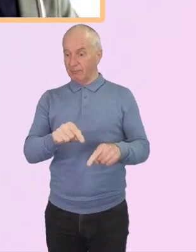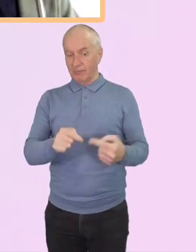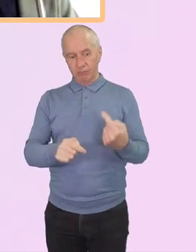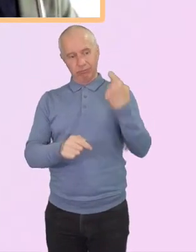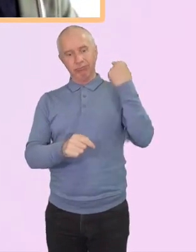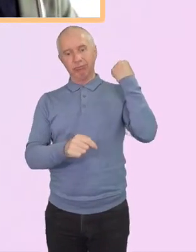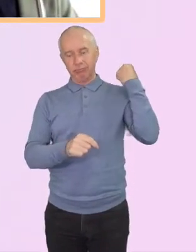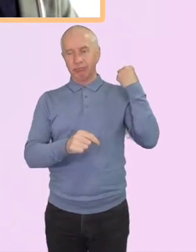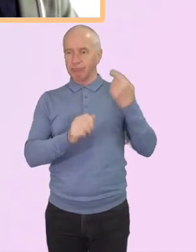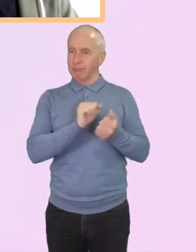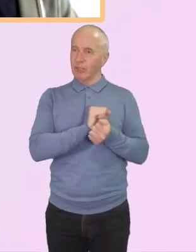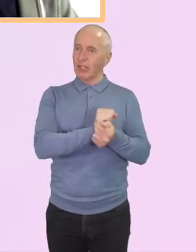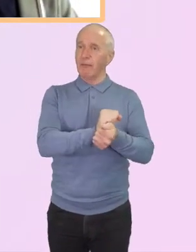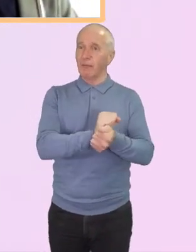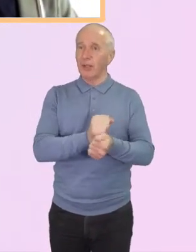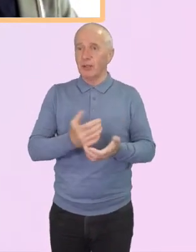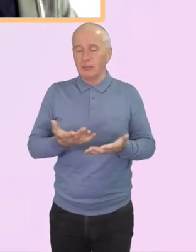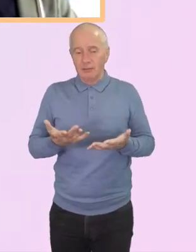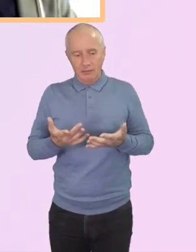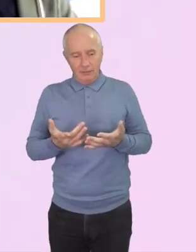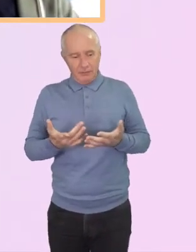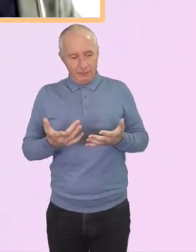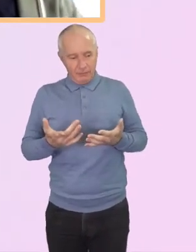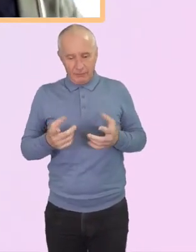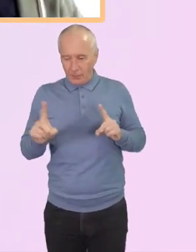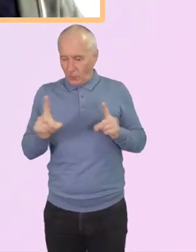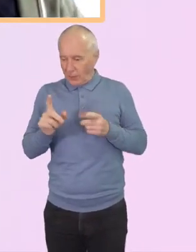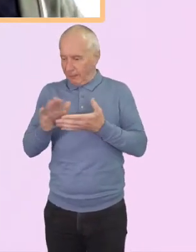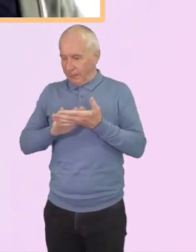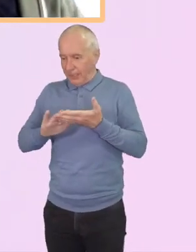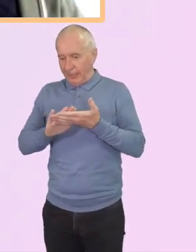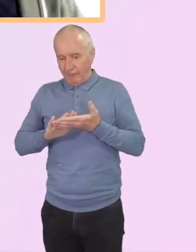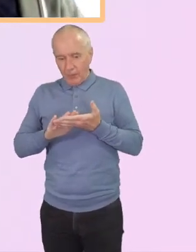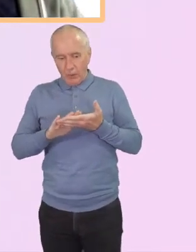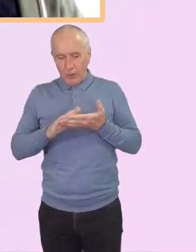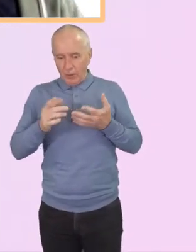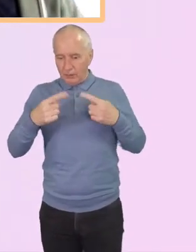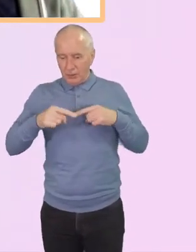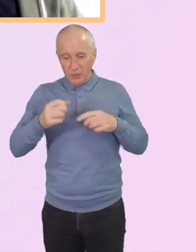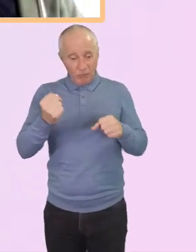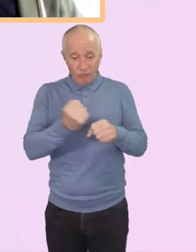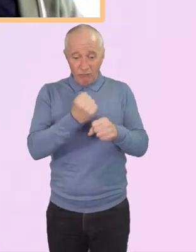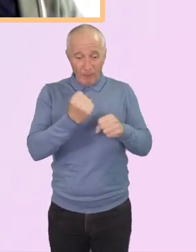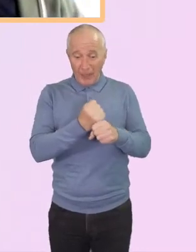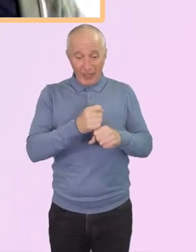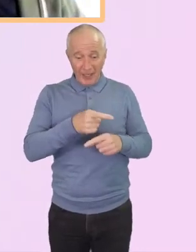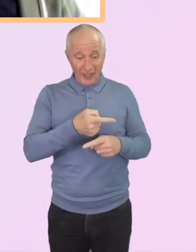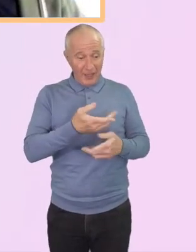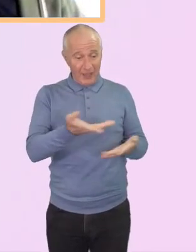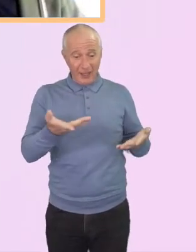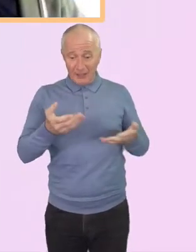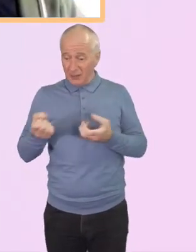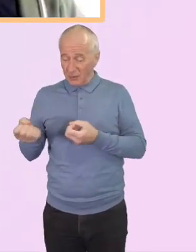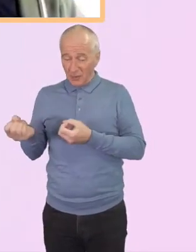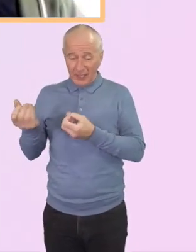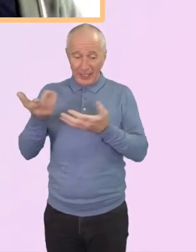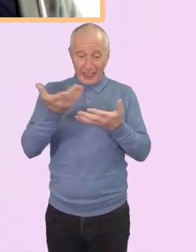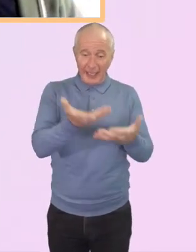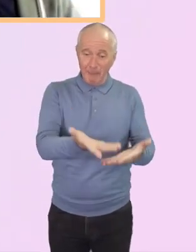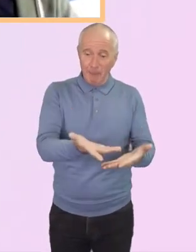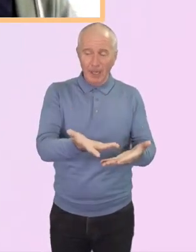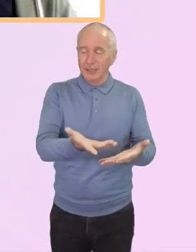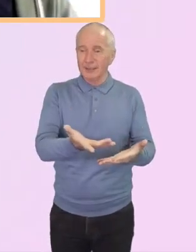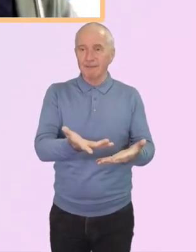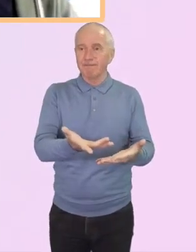And therefore, what on earth would it mean to repair that and give back? But I think the